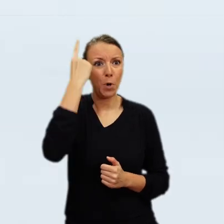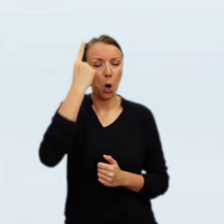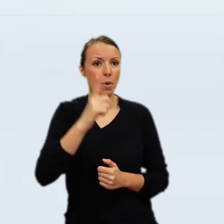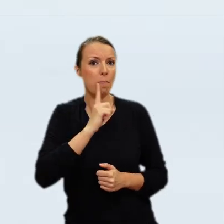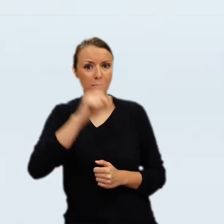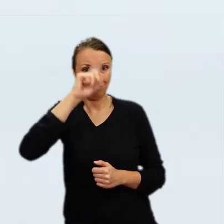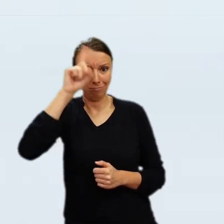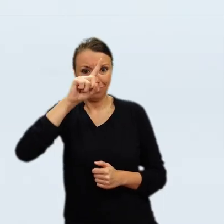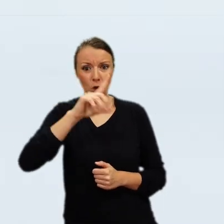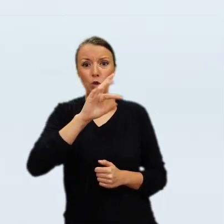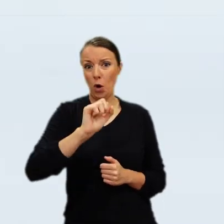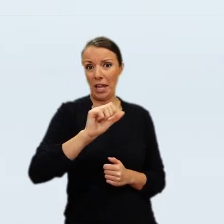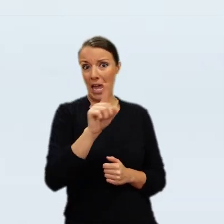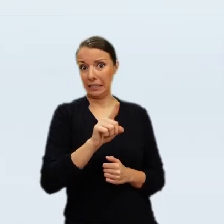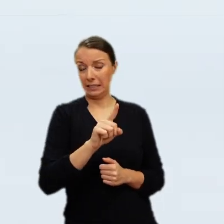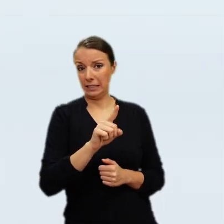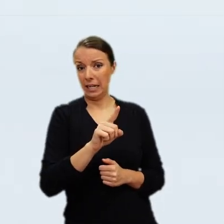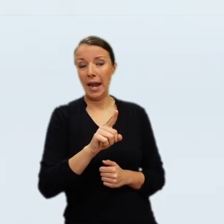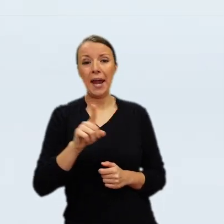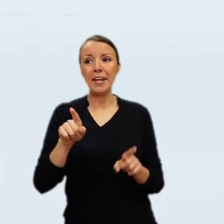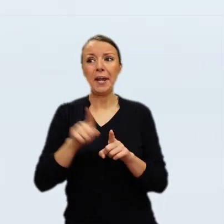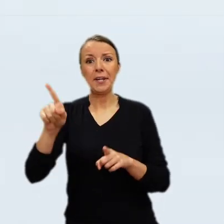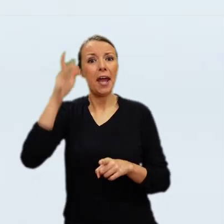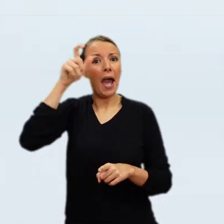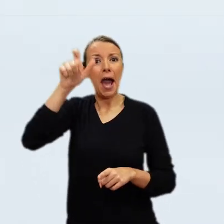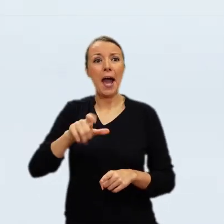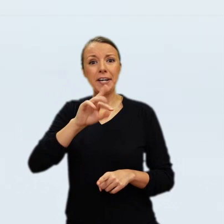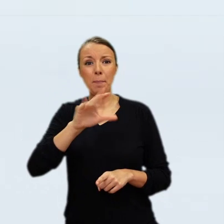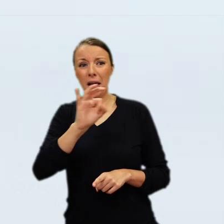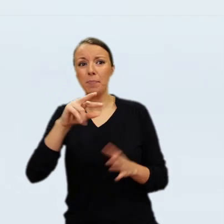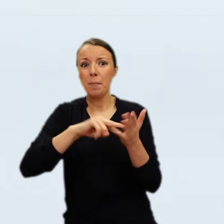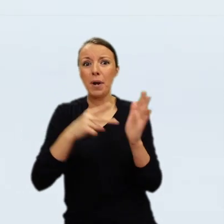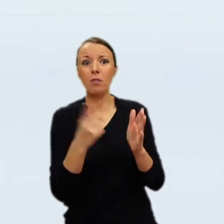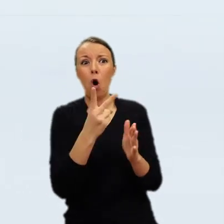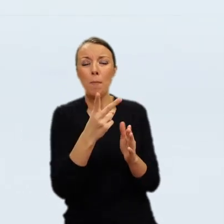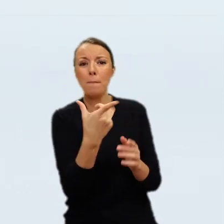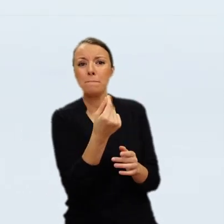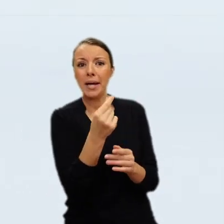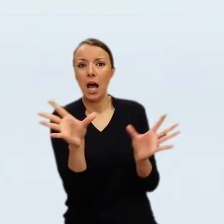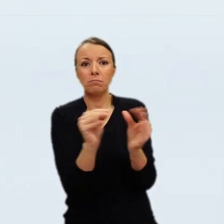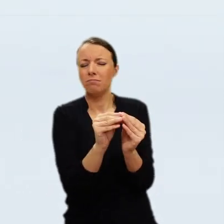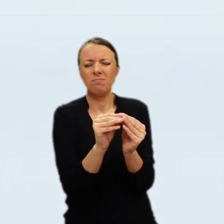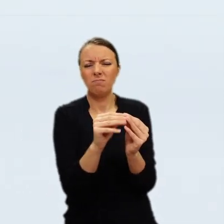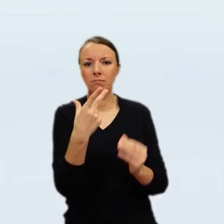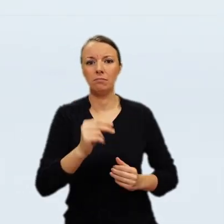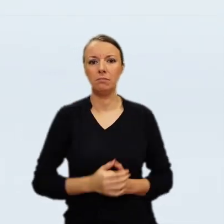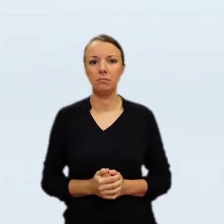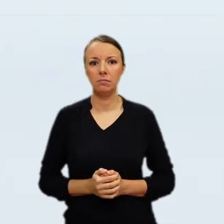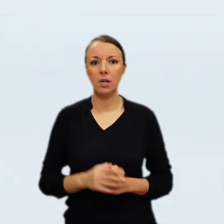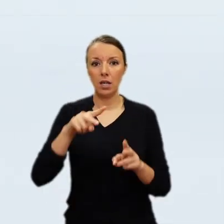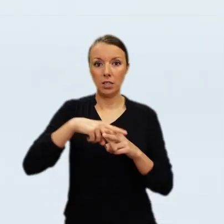and not even originally probably planned as pendants. When it first arrived in Poland in